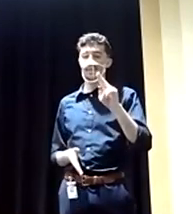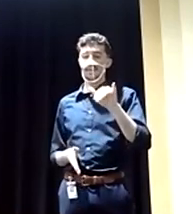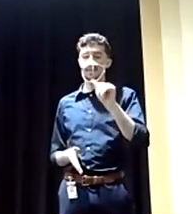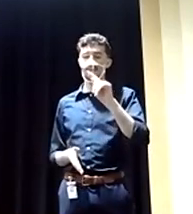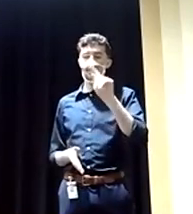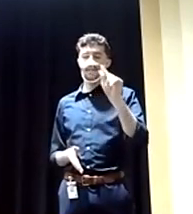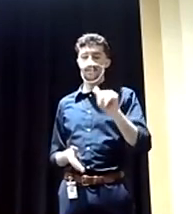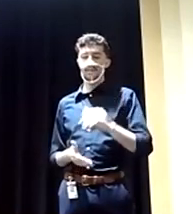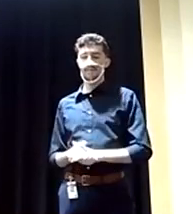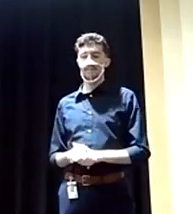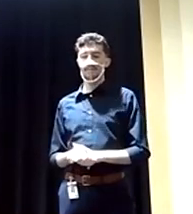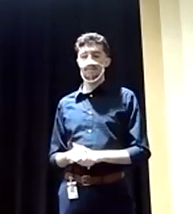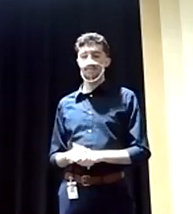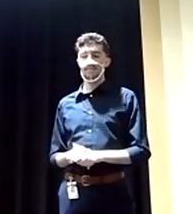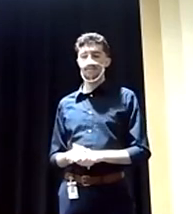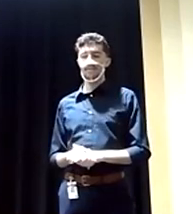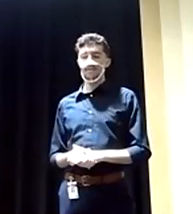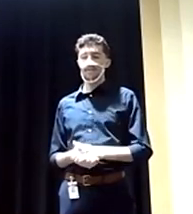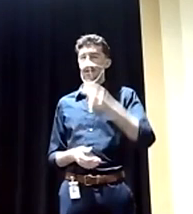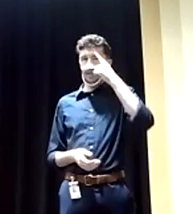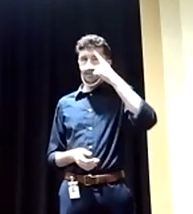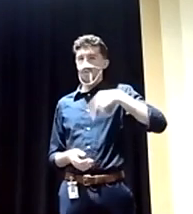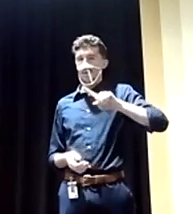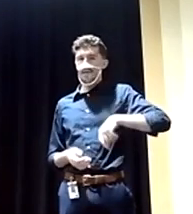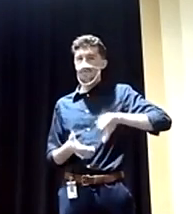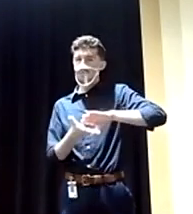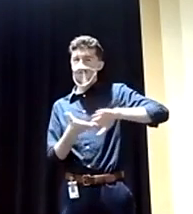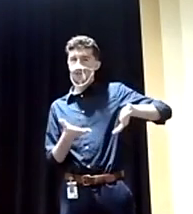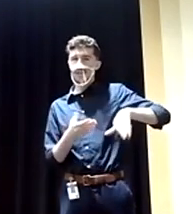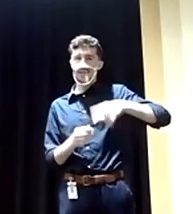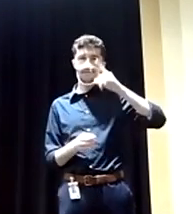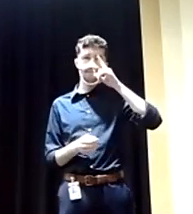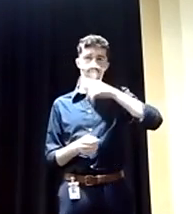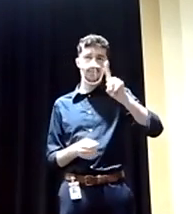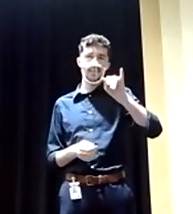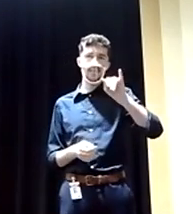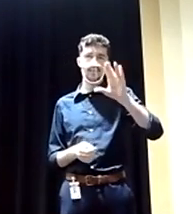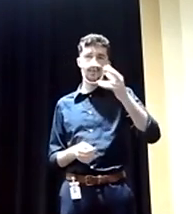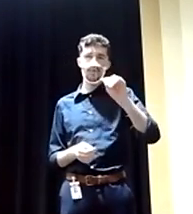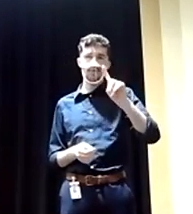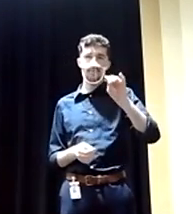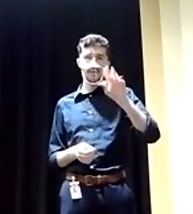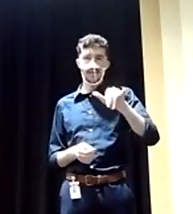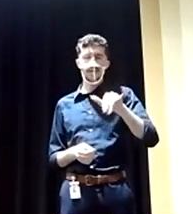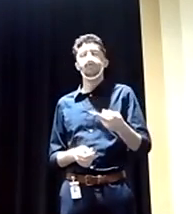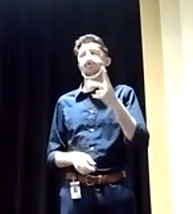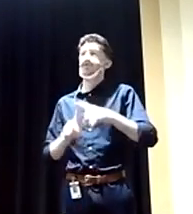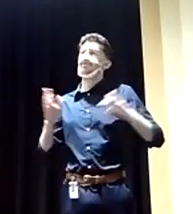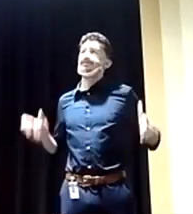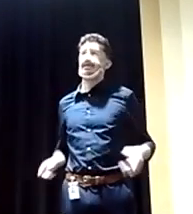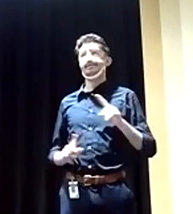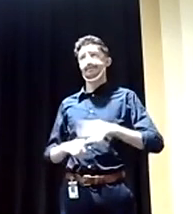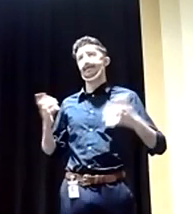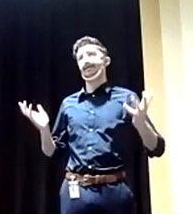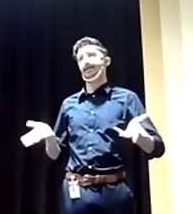So I think that we have to reject this false dichotomy that there are just two sides who can't get along. They're both equally to